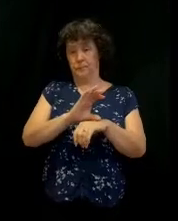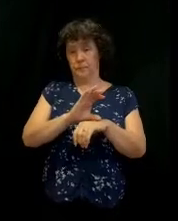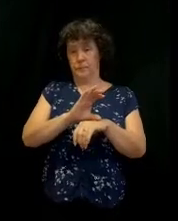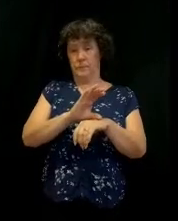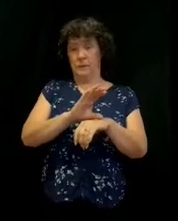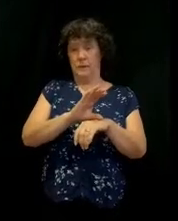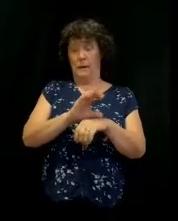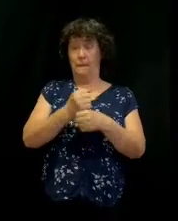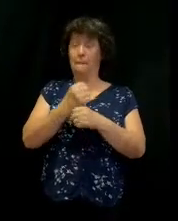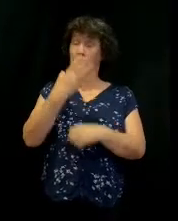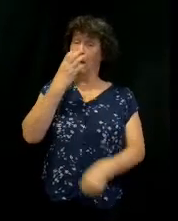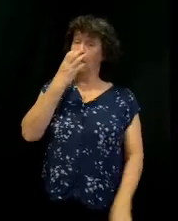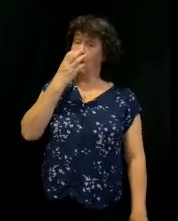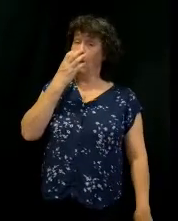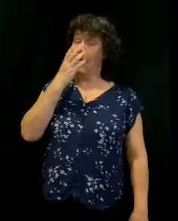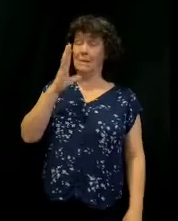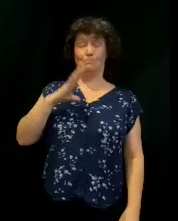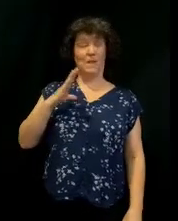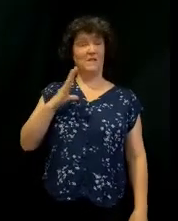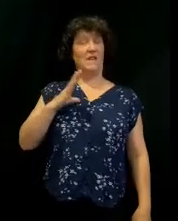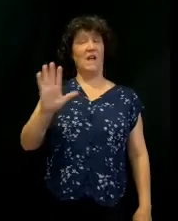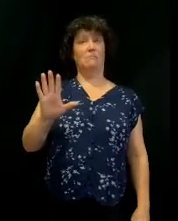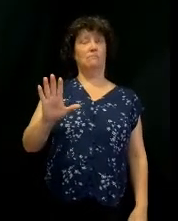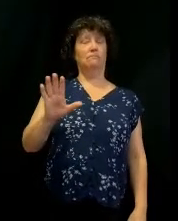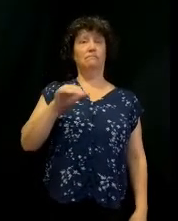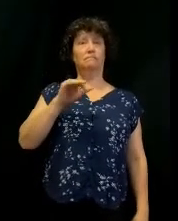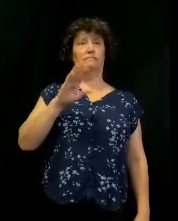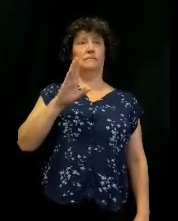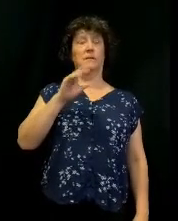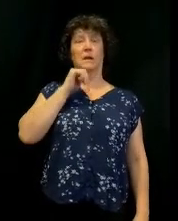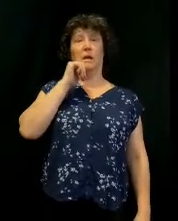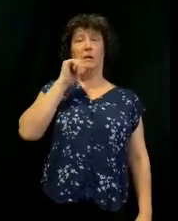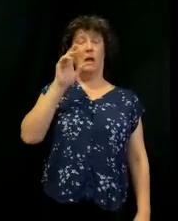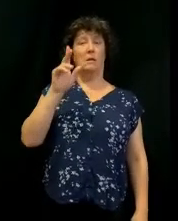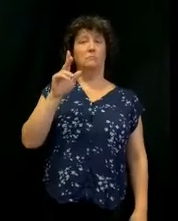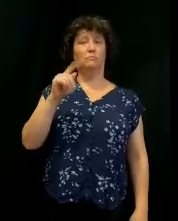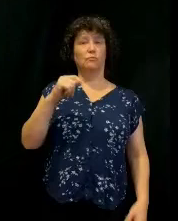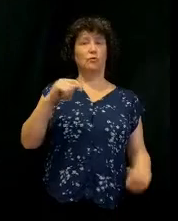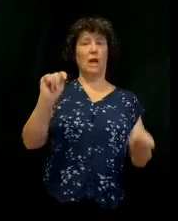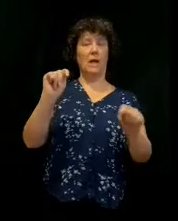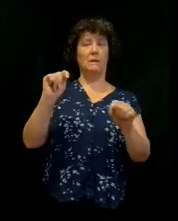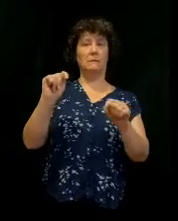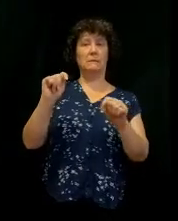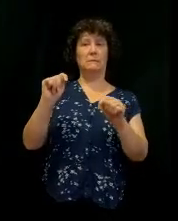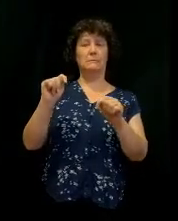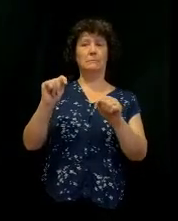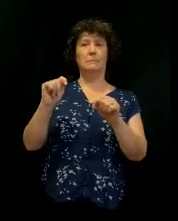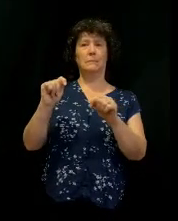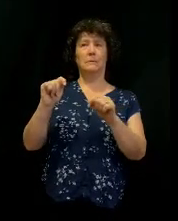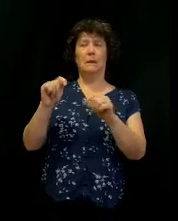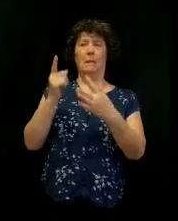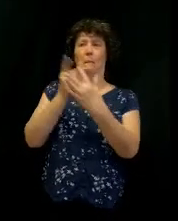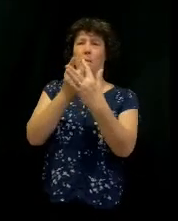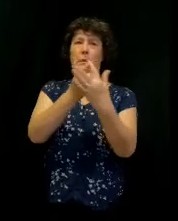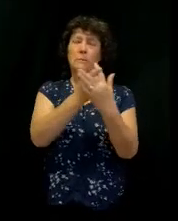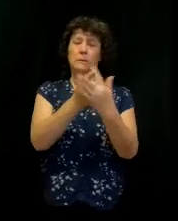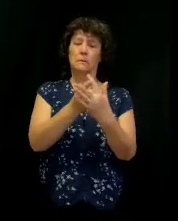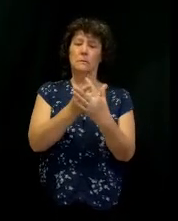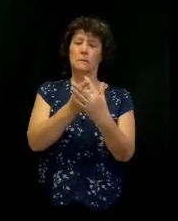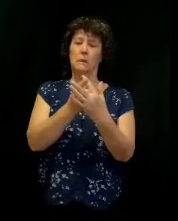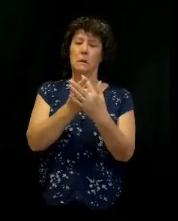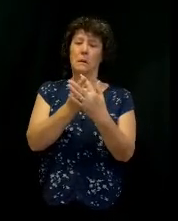make you mad, I hope I do enough that it spurs you. I'm not trying to put you on a puppet on a string, but you and I have a responsibility to respond in worship.